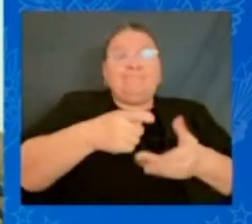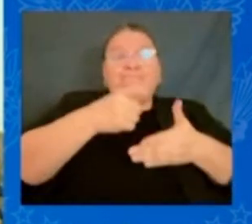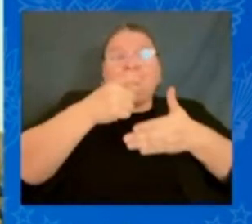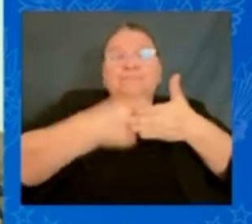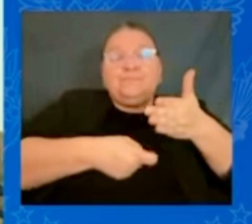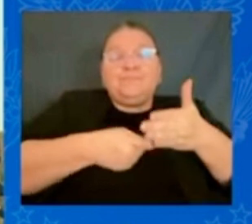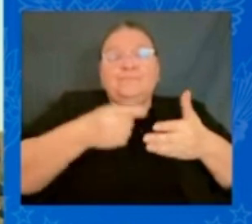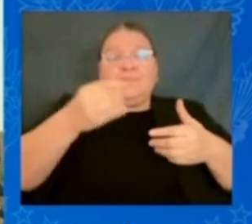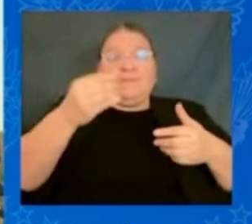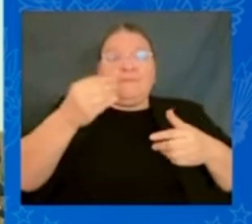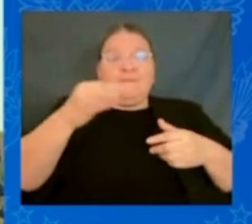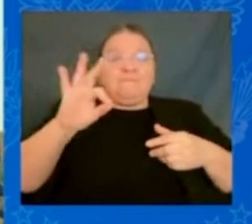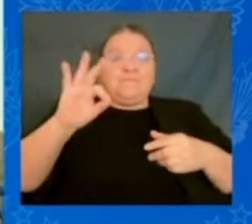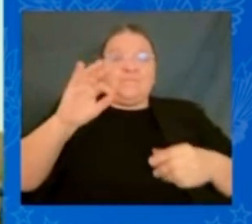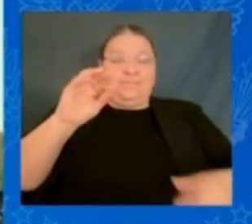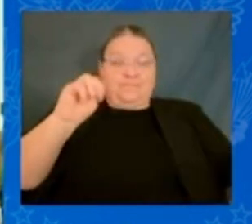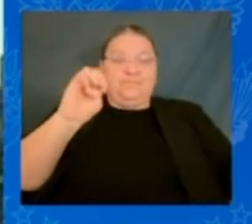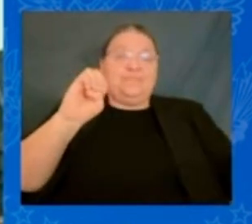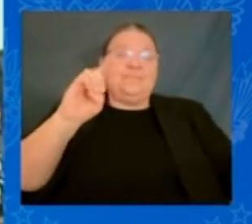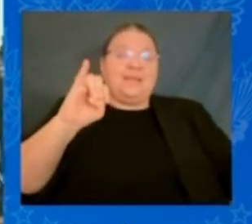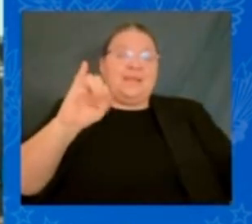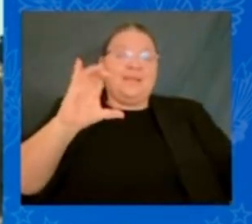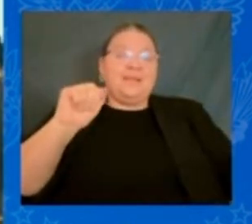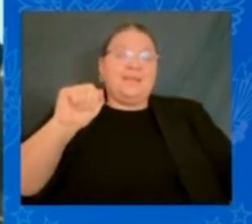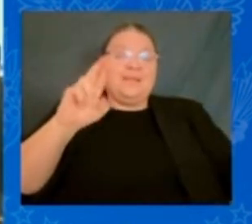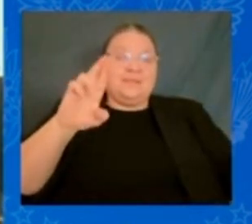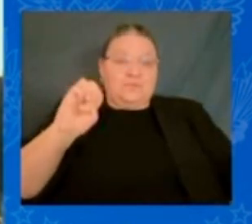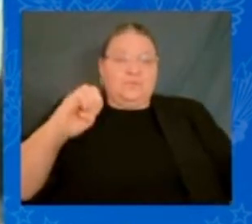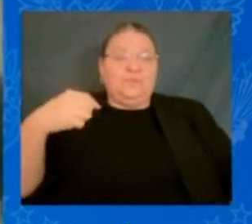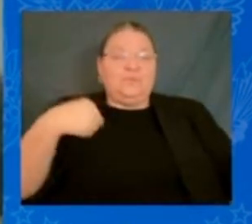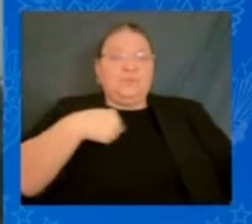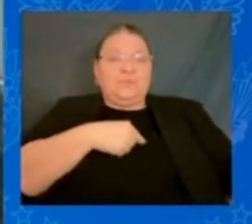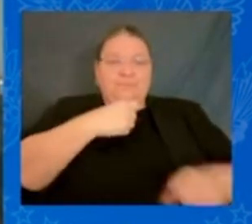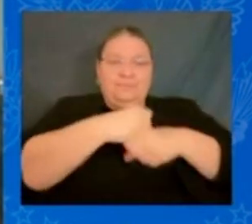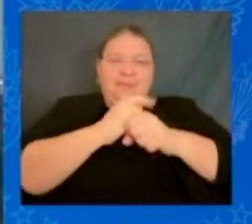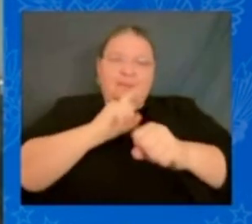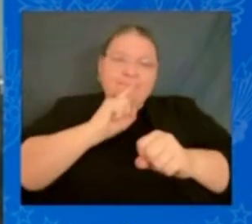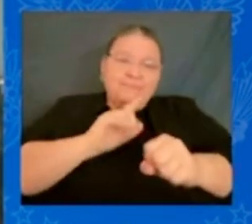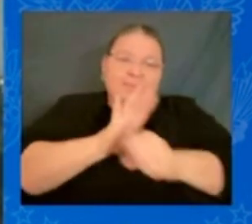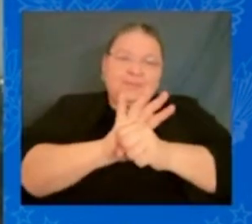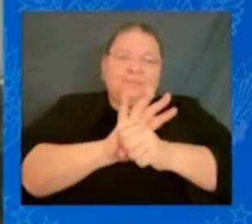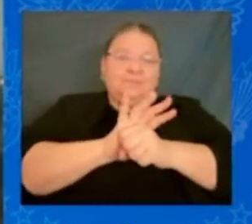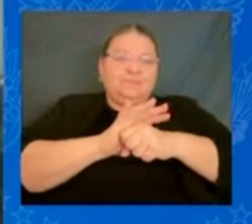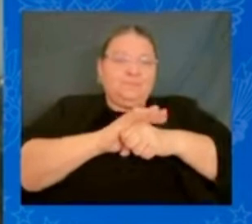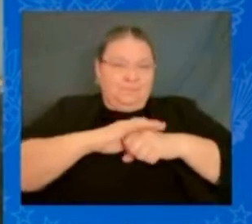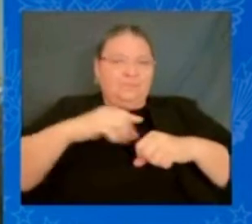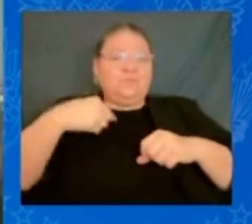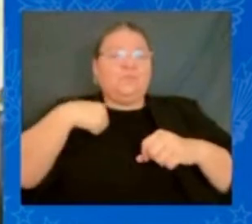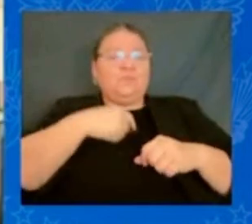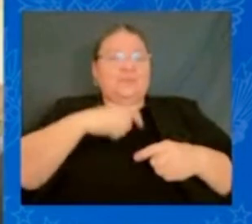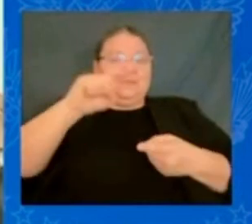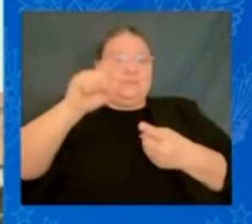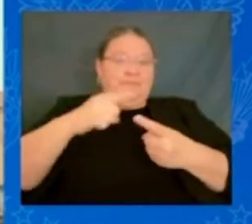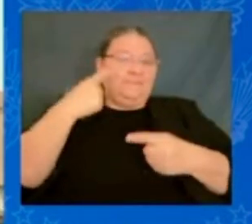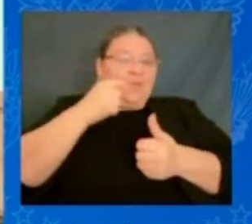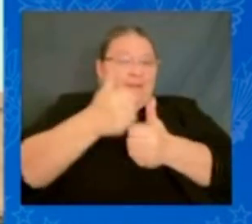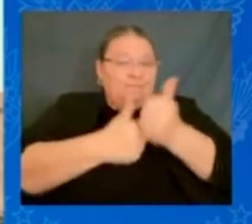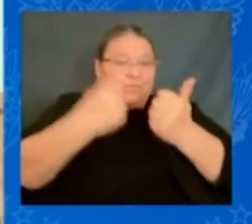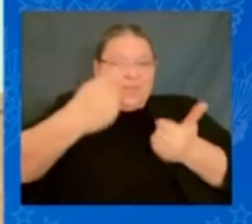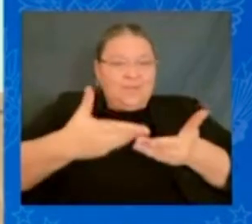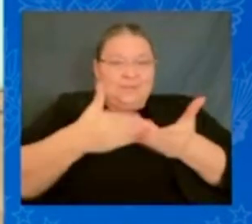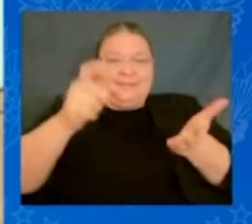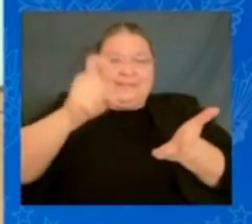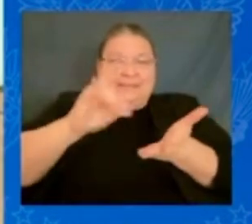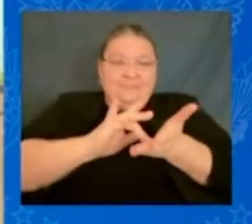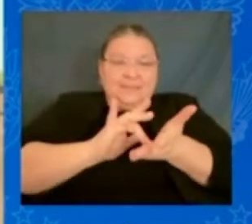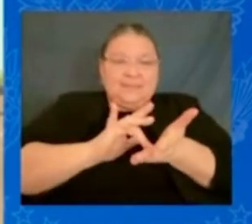we got a commitment. Initially, I proposed we reduce for anybody needing that insulin. Well, guess what? The other team voted